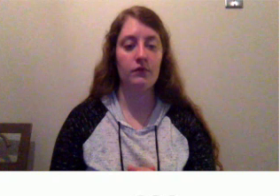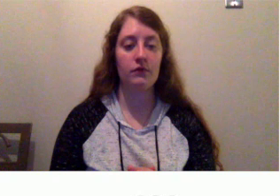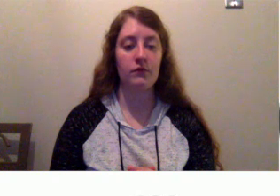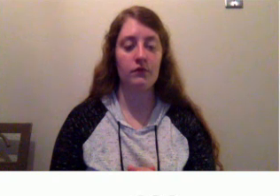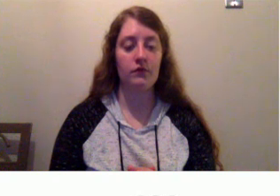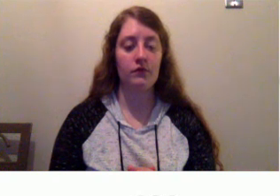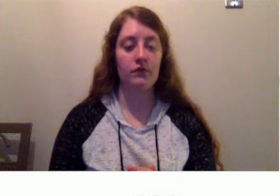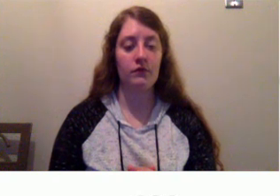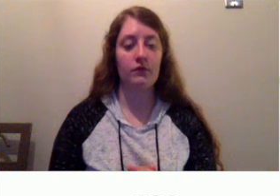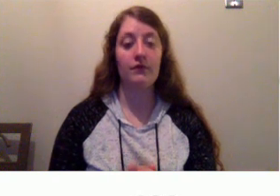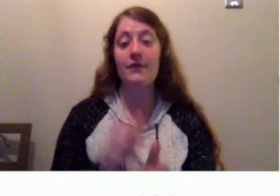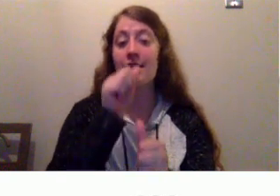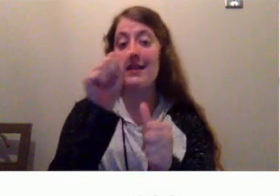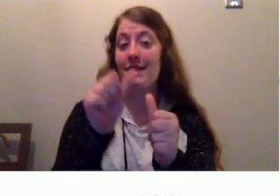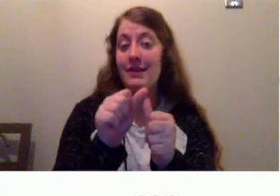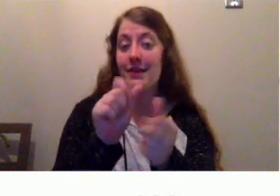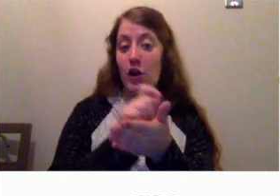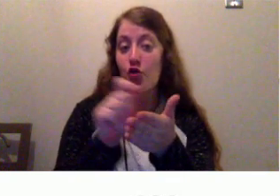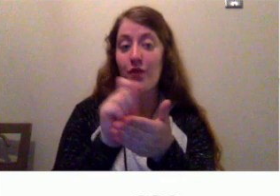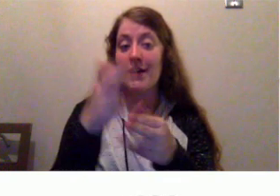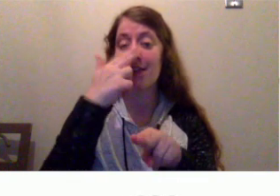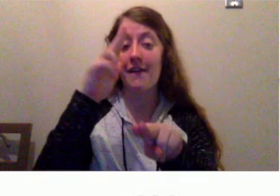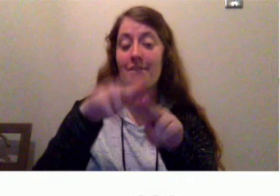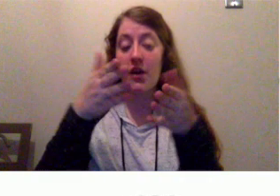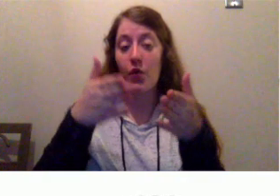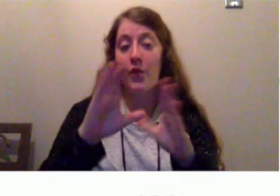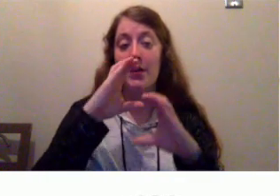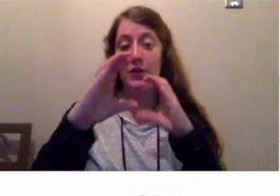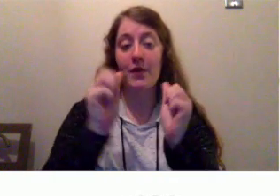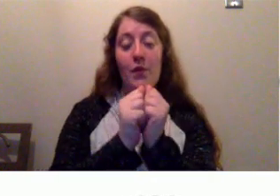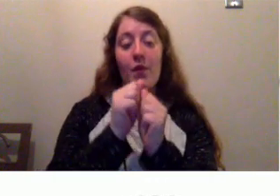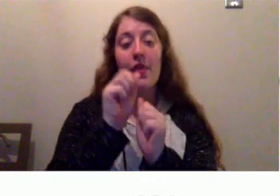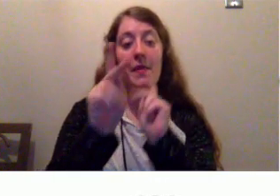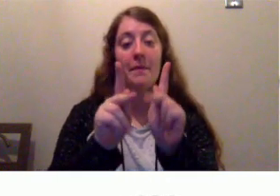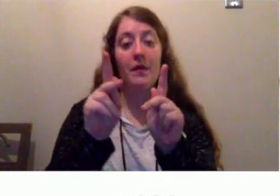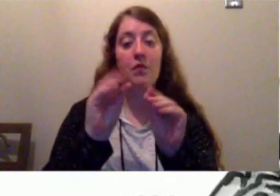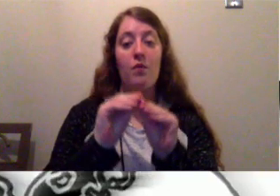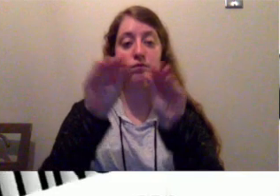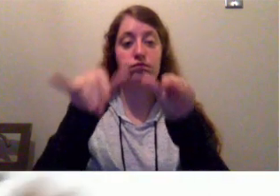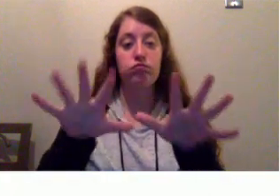Letter writing is a fun way to communicate with people all over the world.